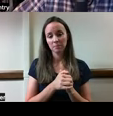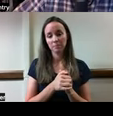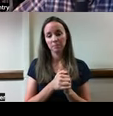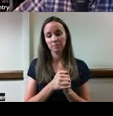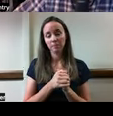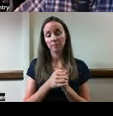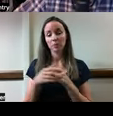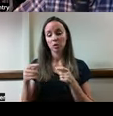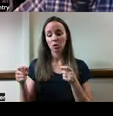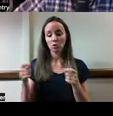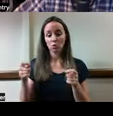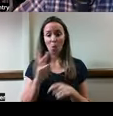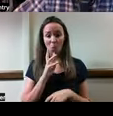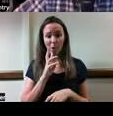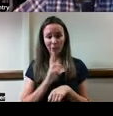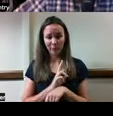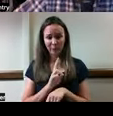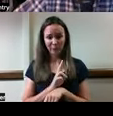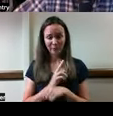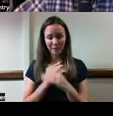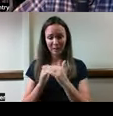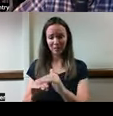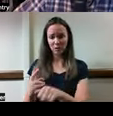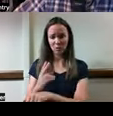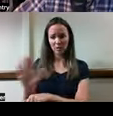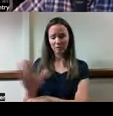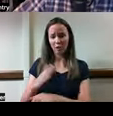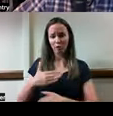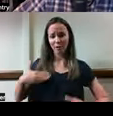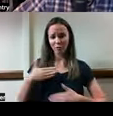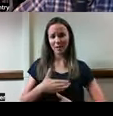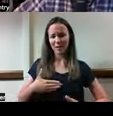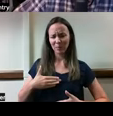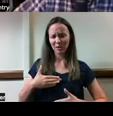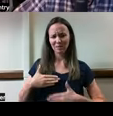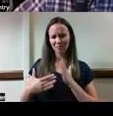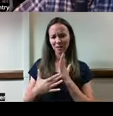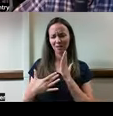Controlling water use and limiting the use of entertainment are questionable practices.